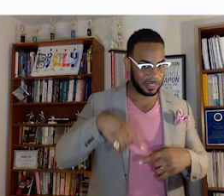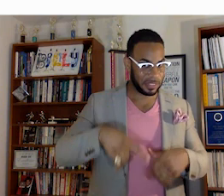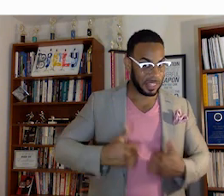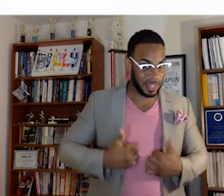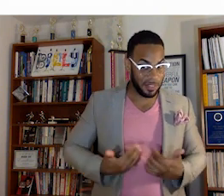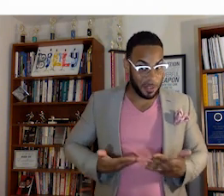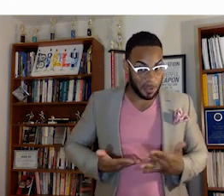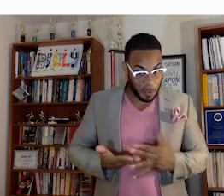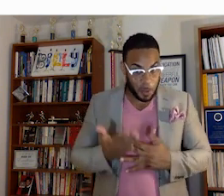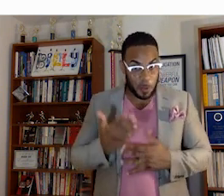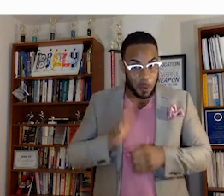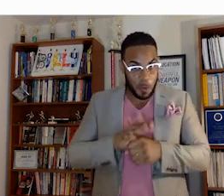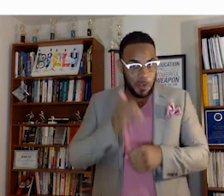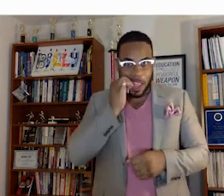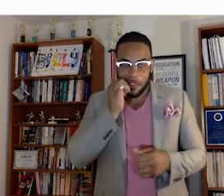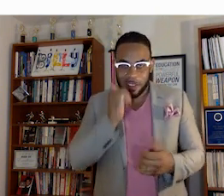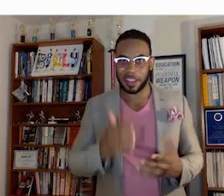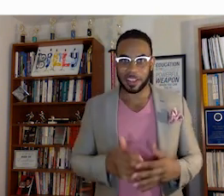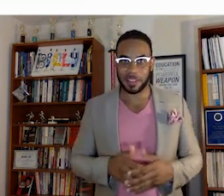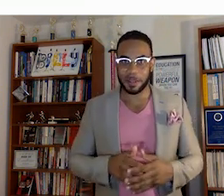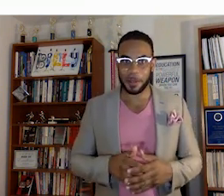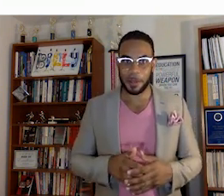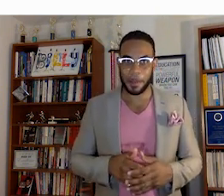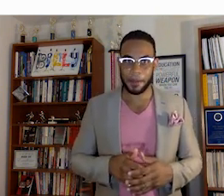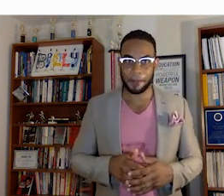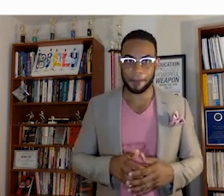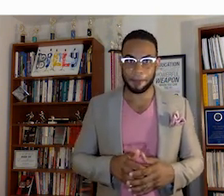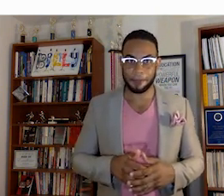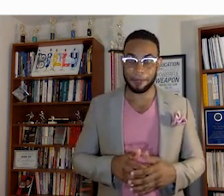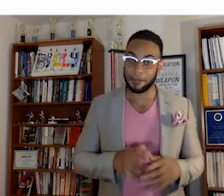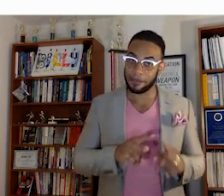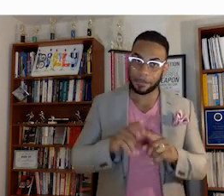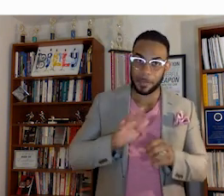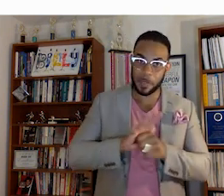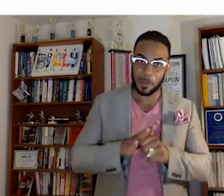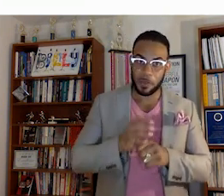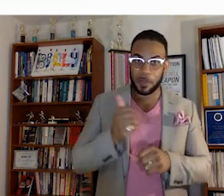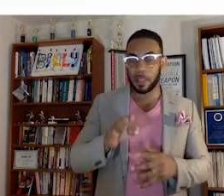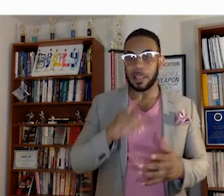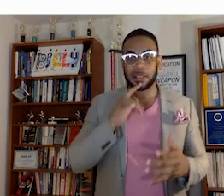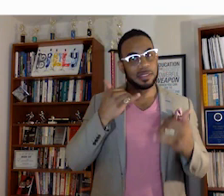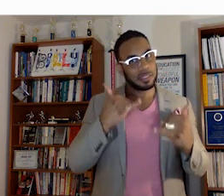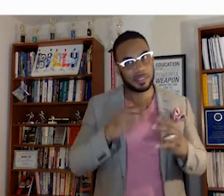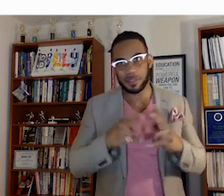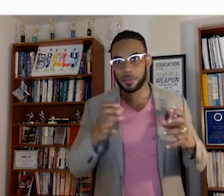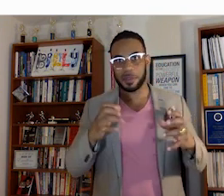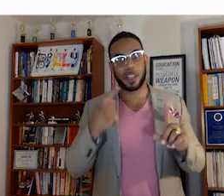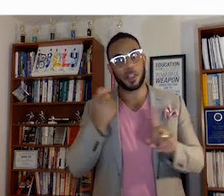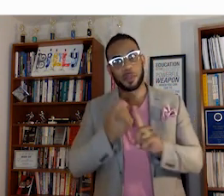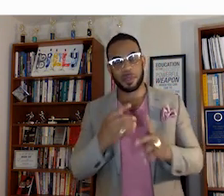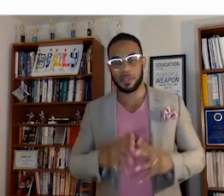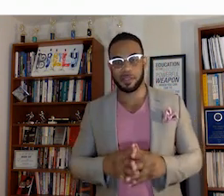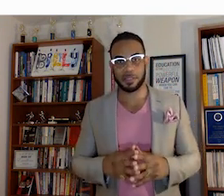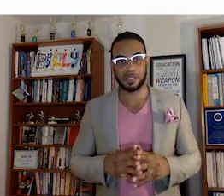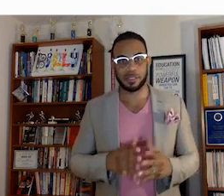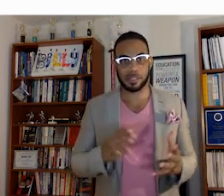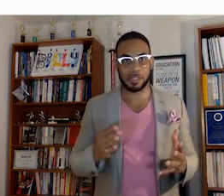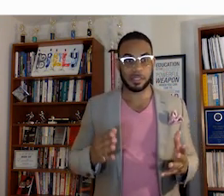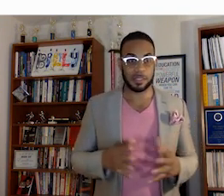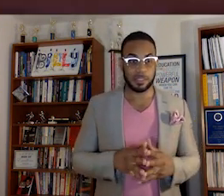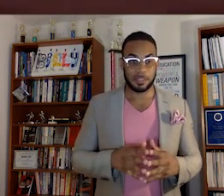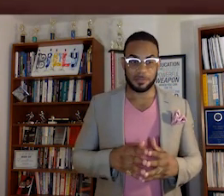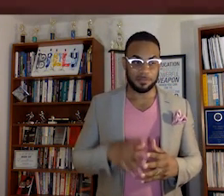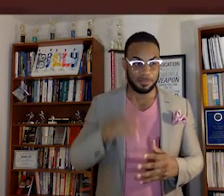through COVID every day as COVID-19 is still very much a threat. And